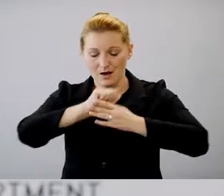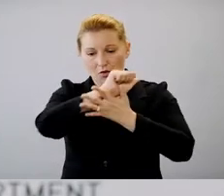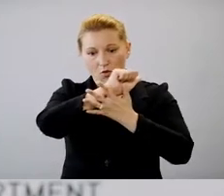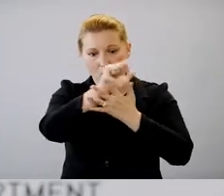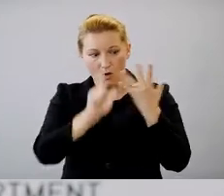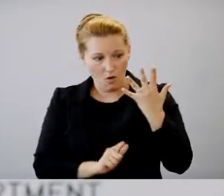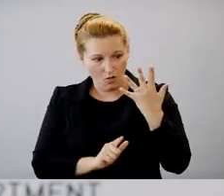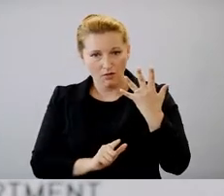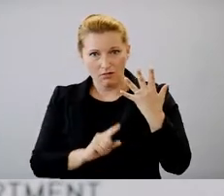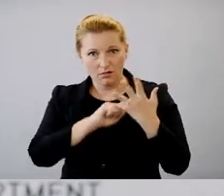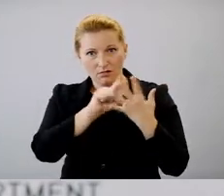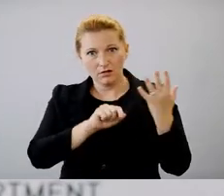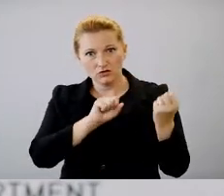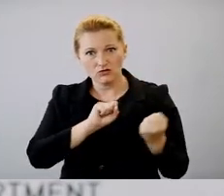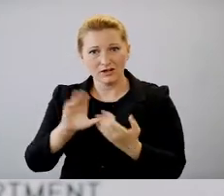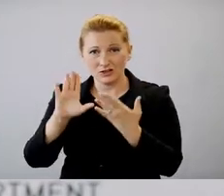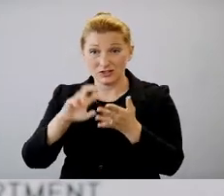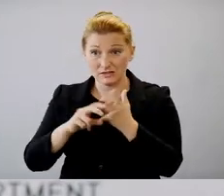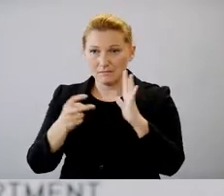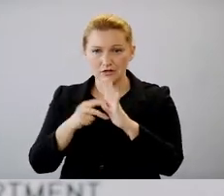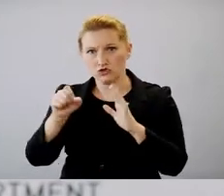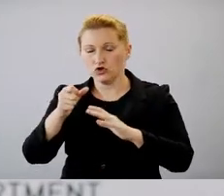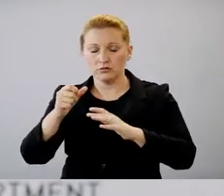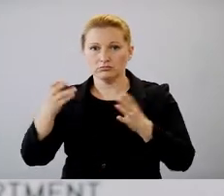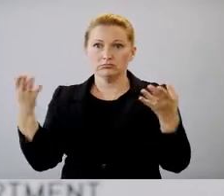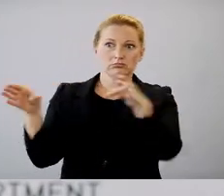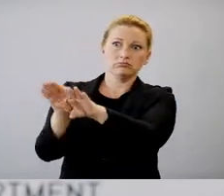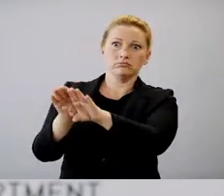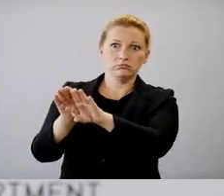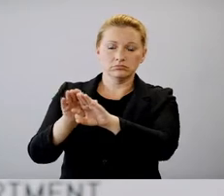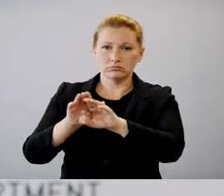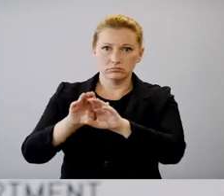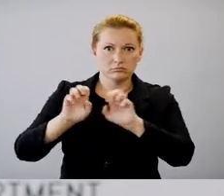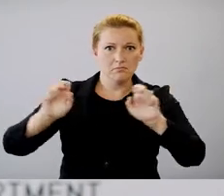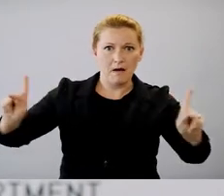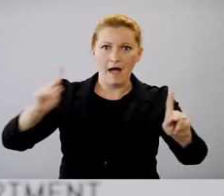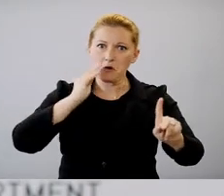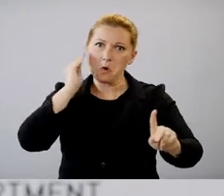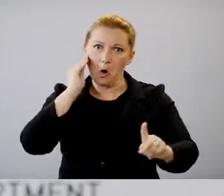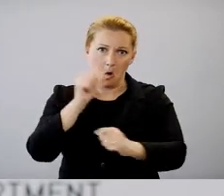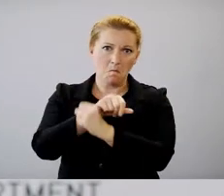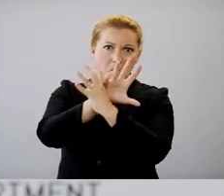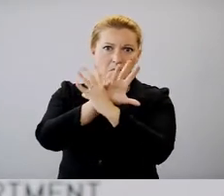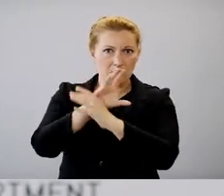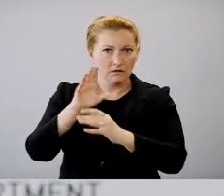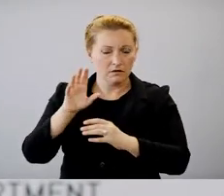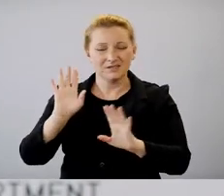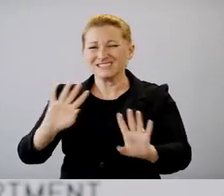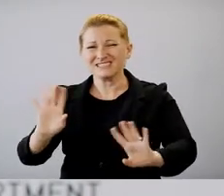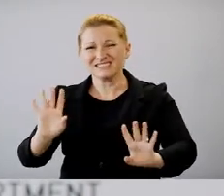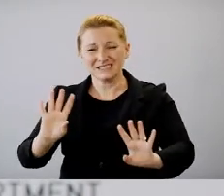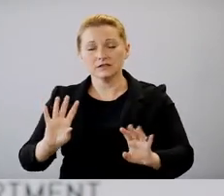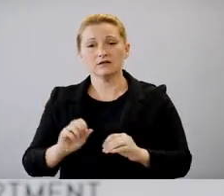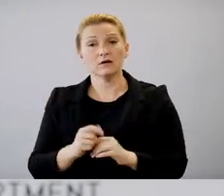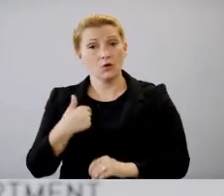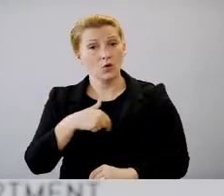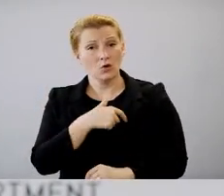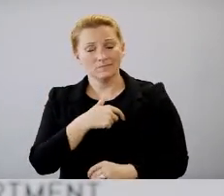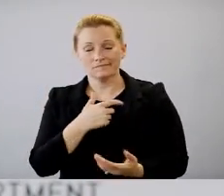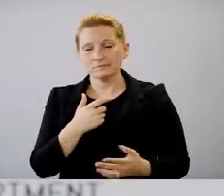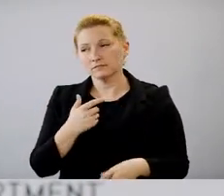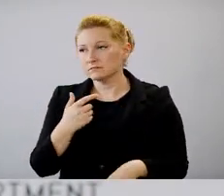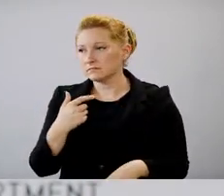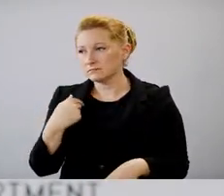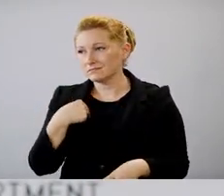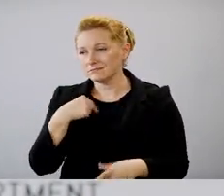strategies, that's not a reason to not have in-person learning. Um, we would encourage, we, uh, you know, working in public health